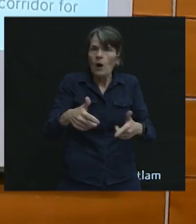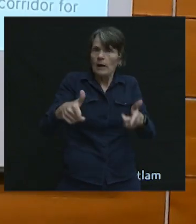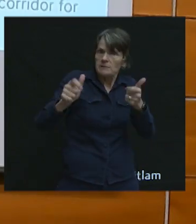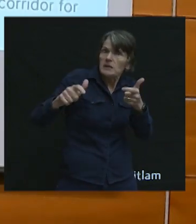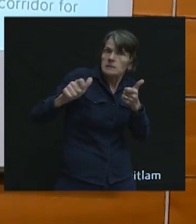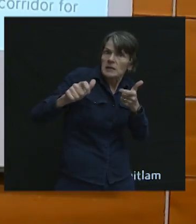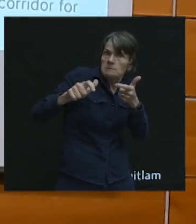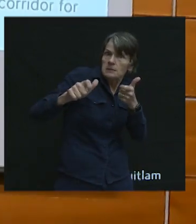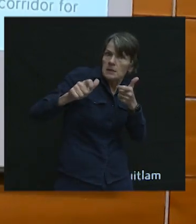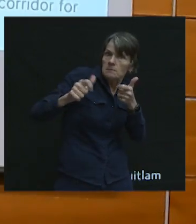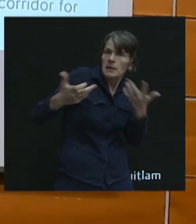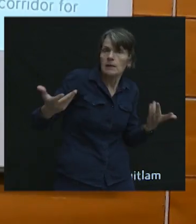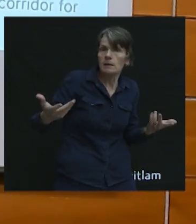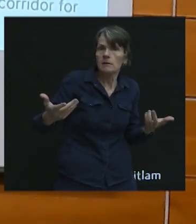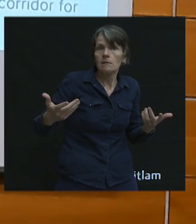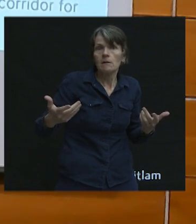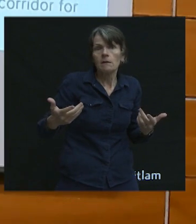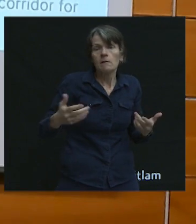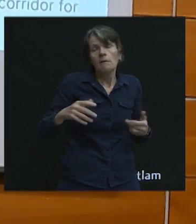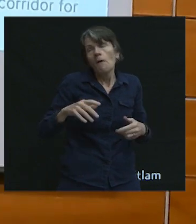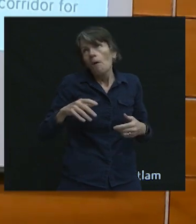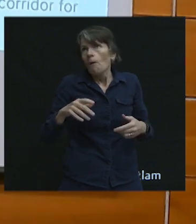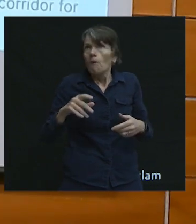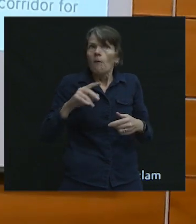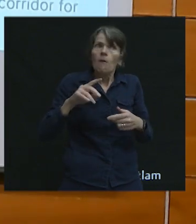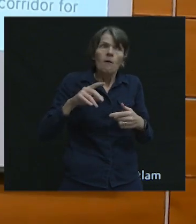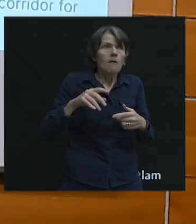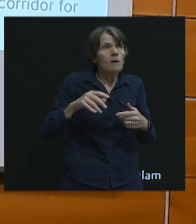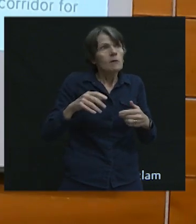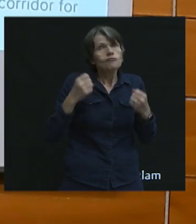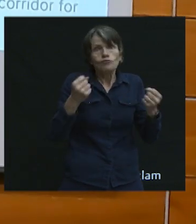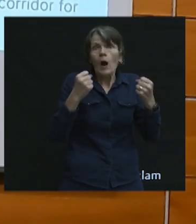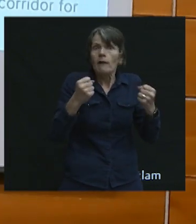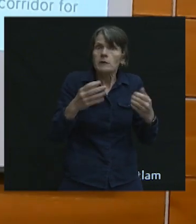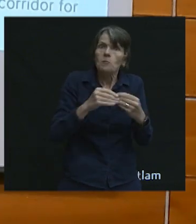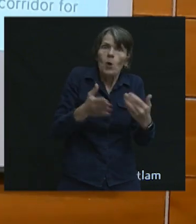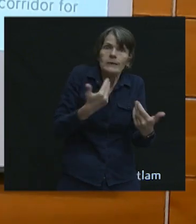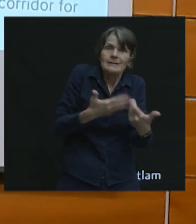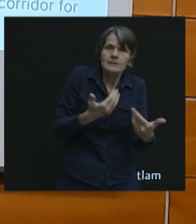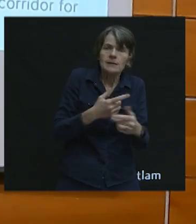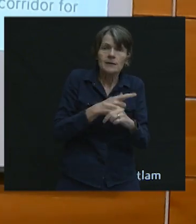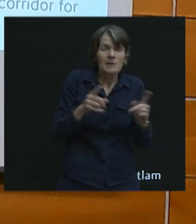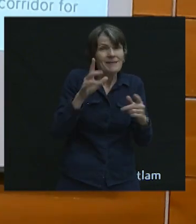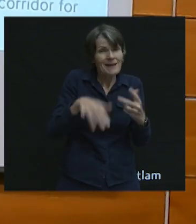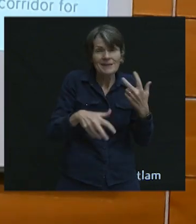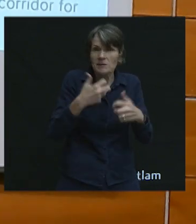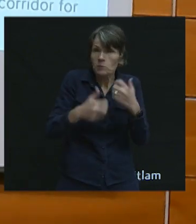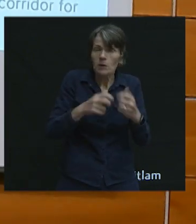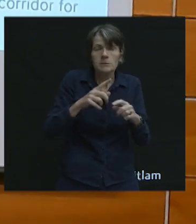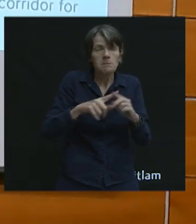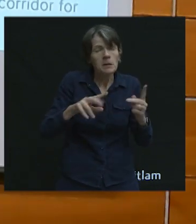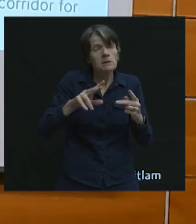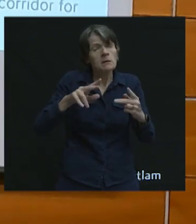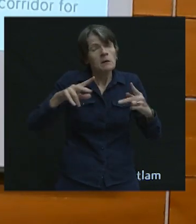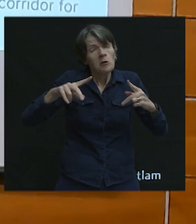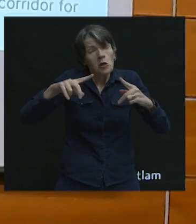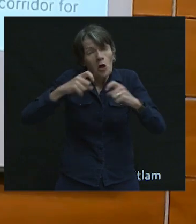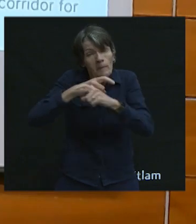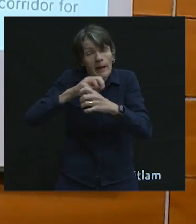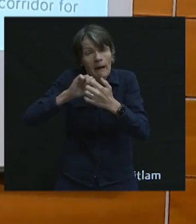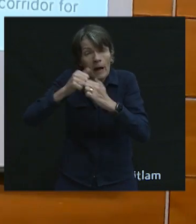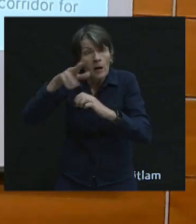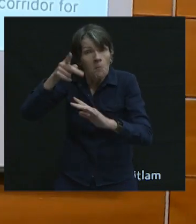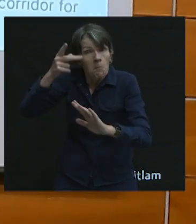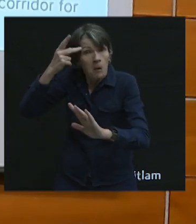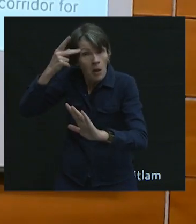convenient for us to get to work faster when we're driving, but it's the thing that's causing a problem here and it's politically complicated. But